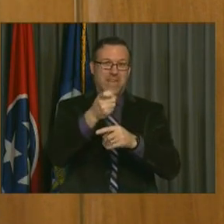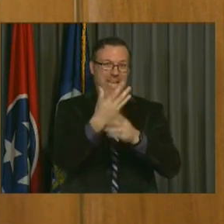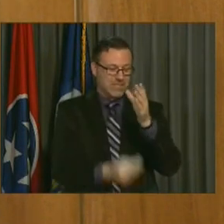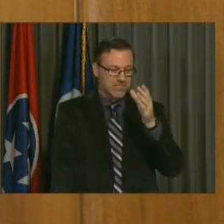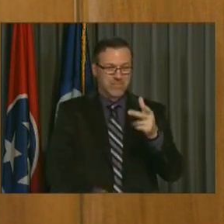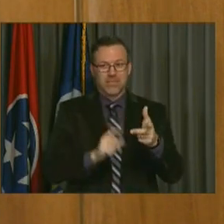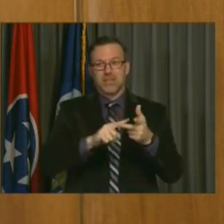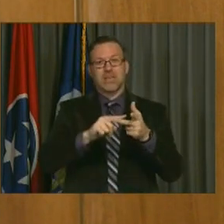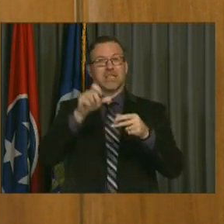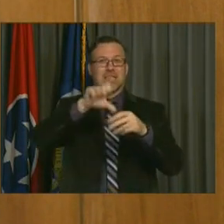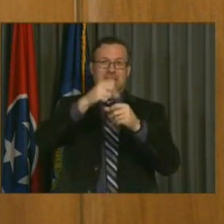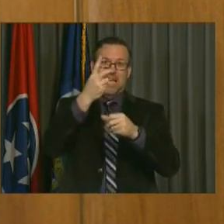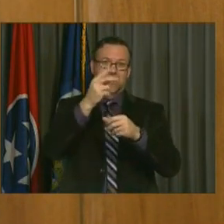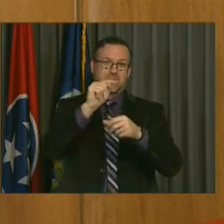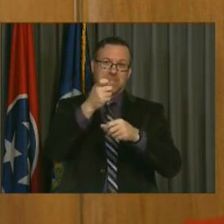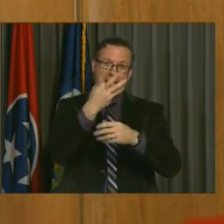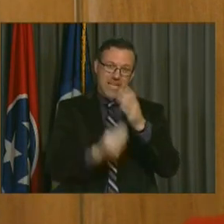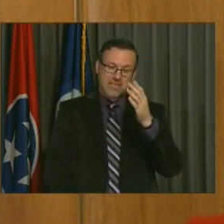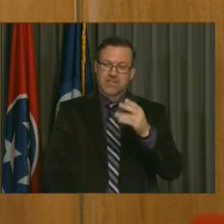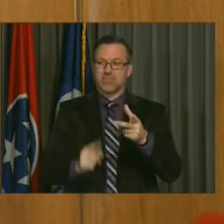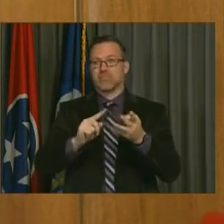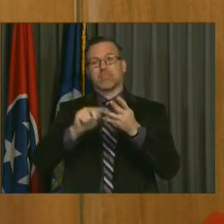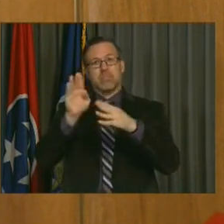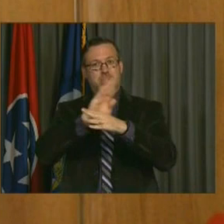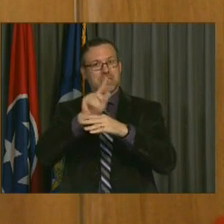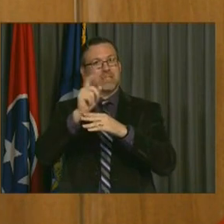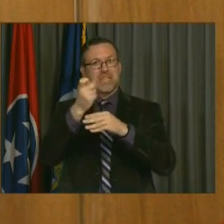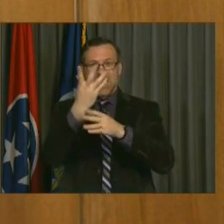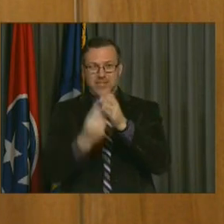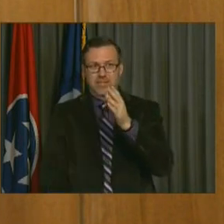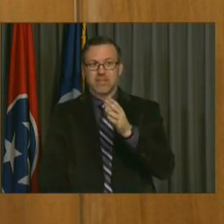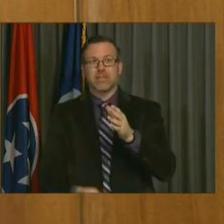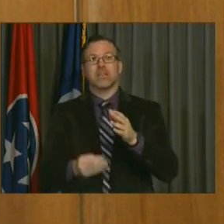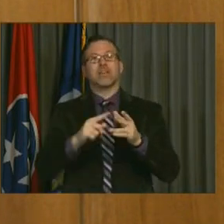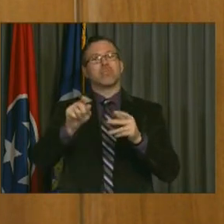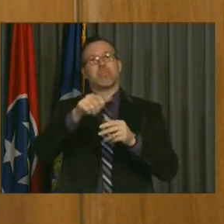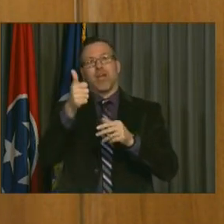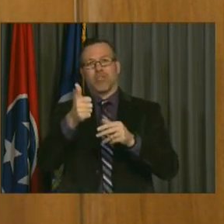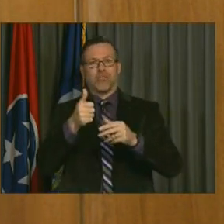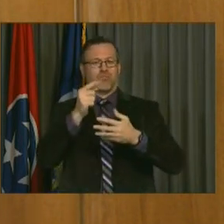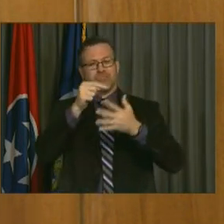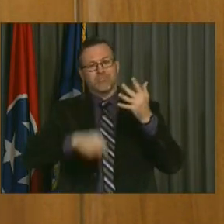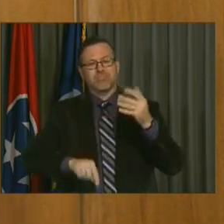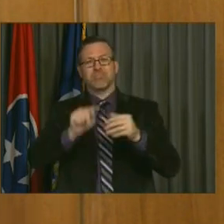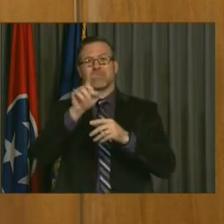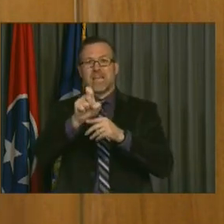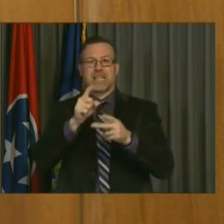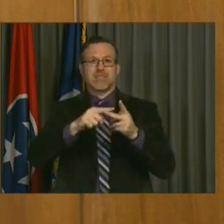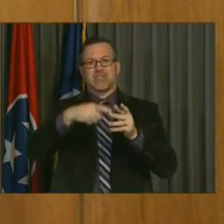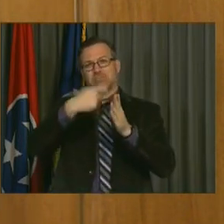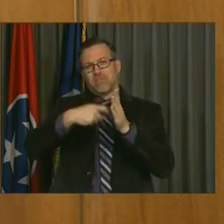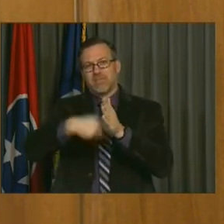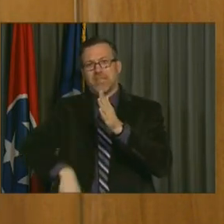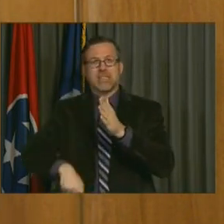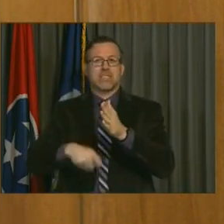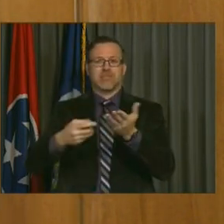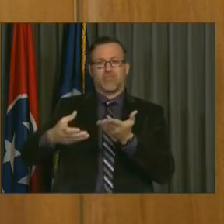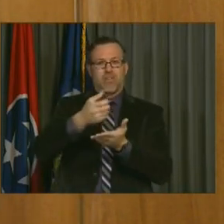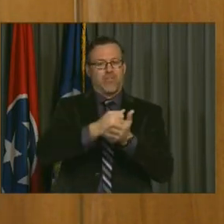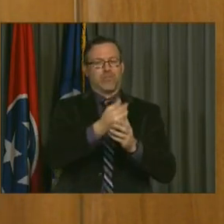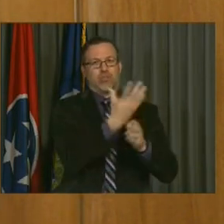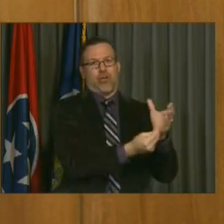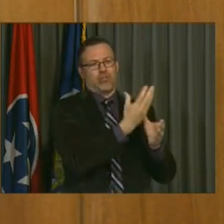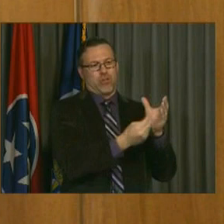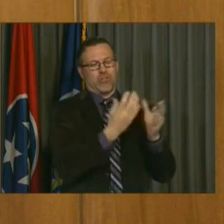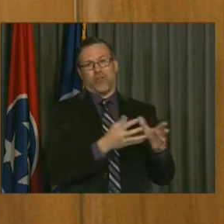and county gas tax, business excise tax, as well as many other activity taxes, fees, and permanent revenues. The